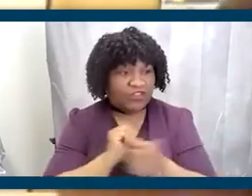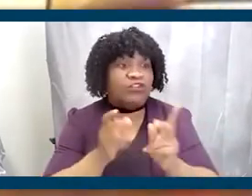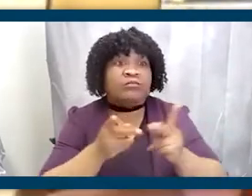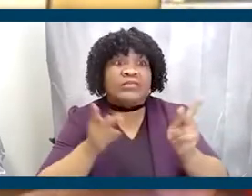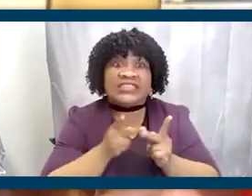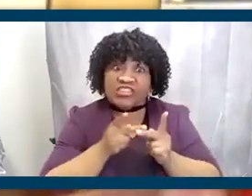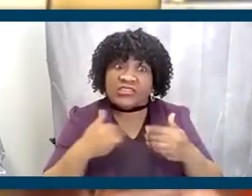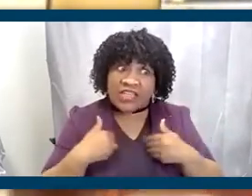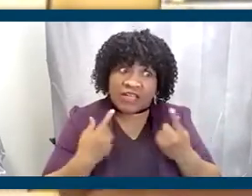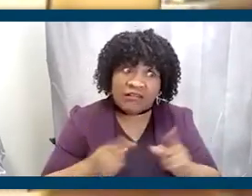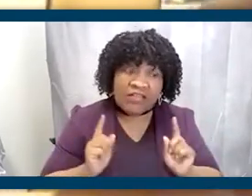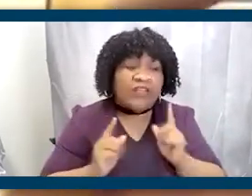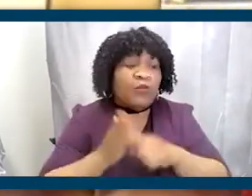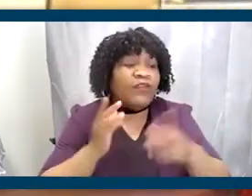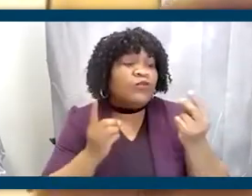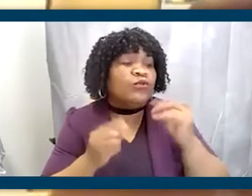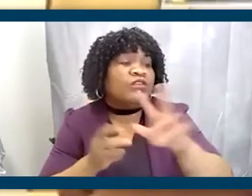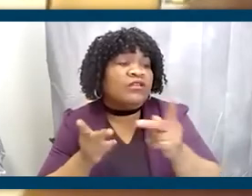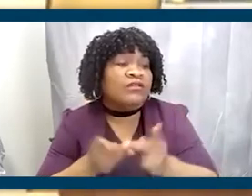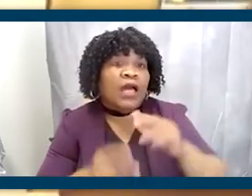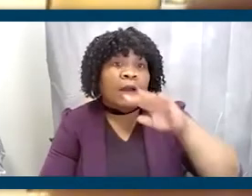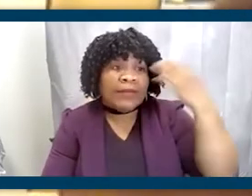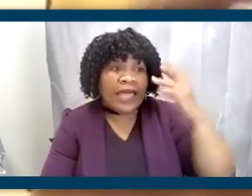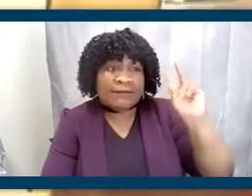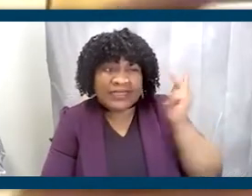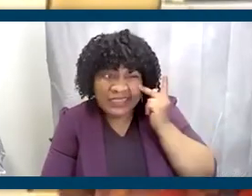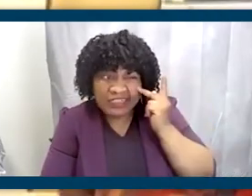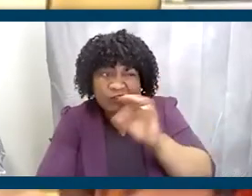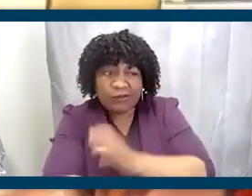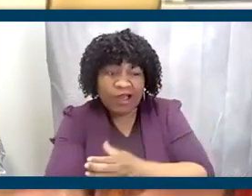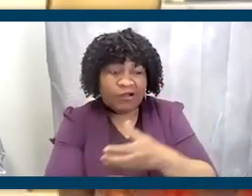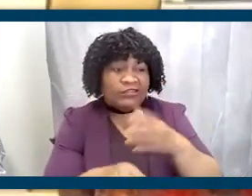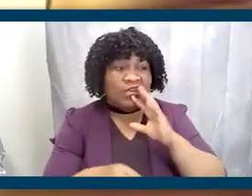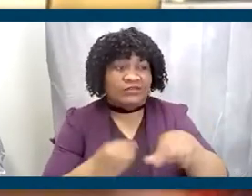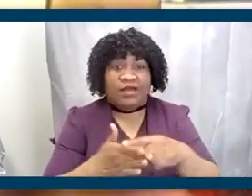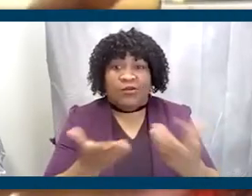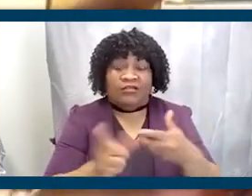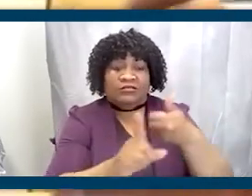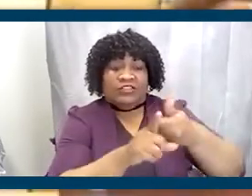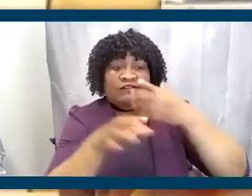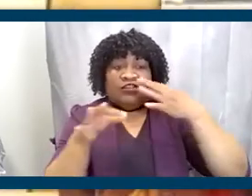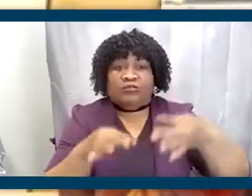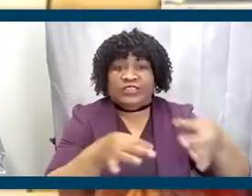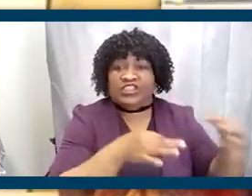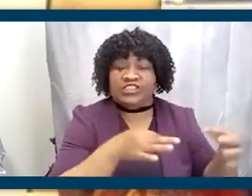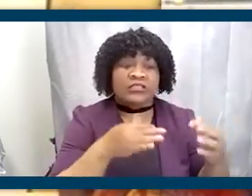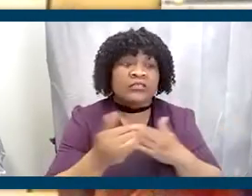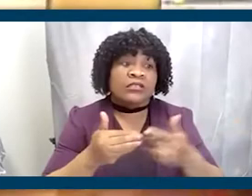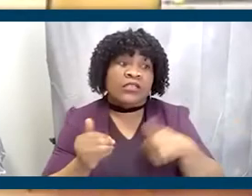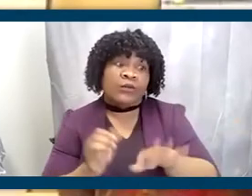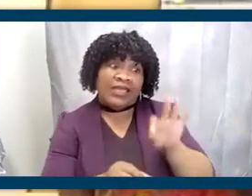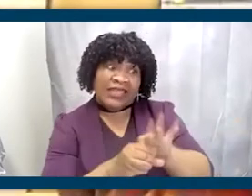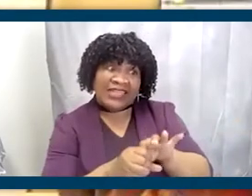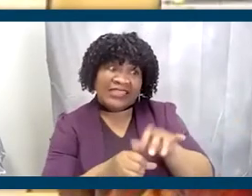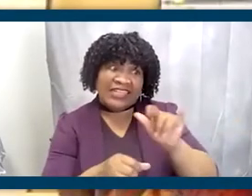that we achieve. So the Black political power talks about Black self-determination, that whether the person that, that we've elected as